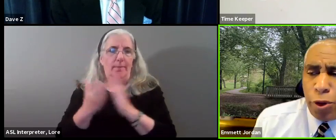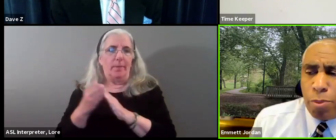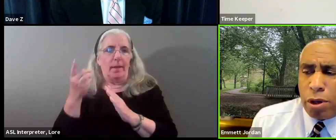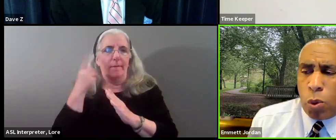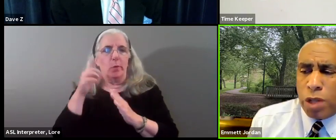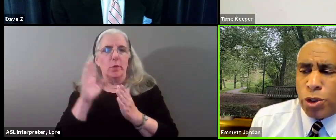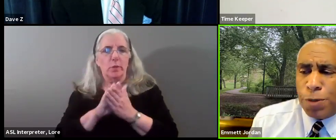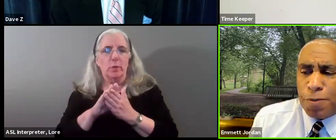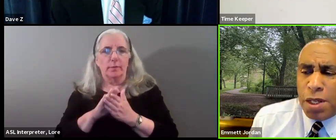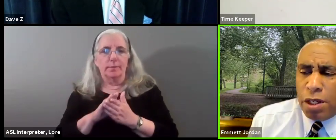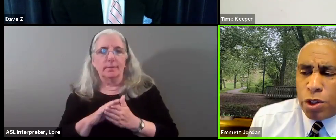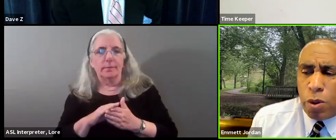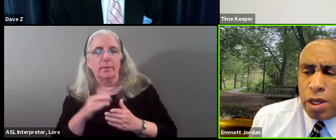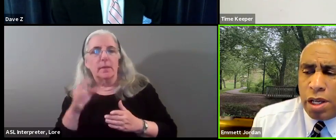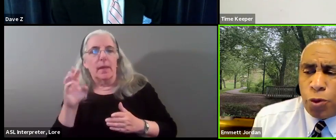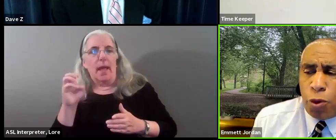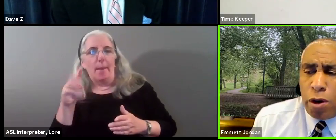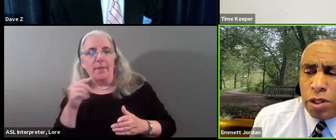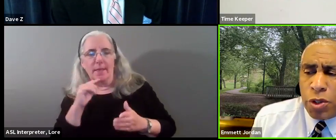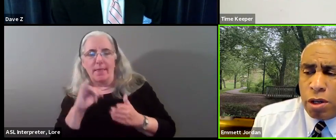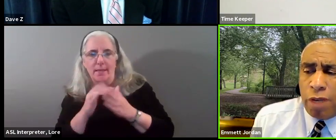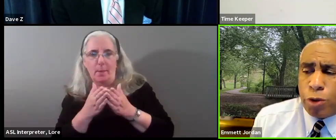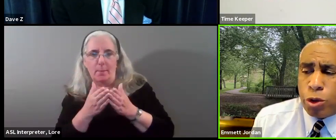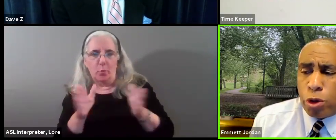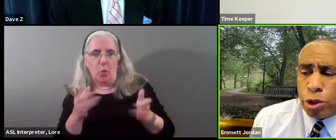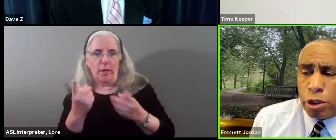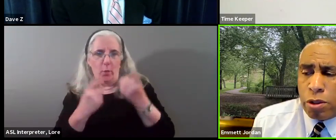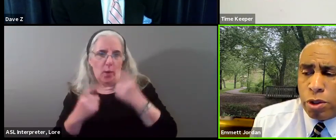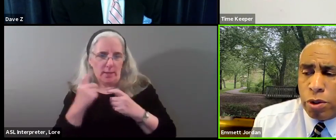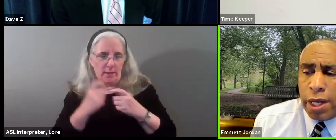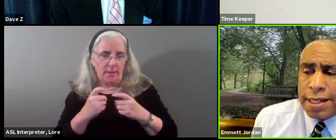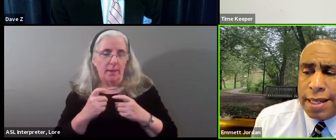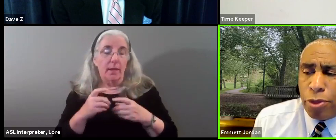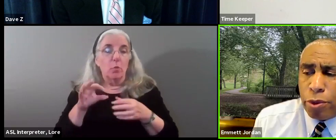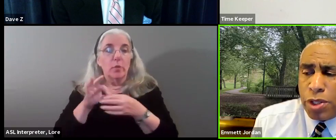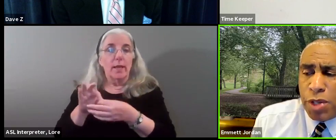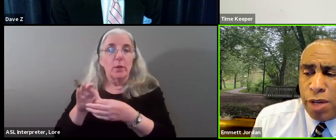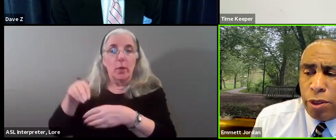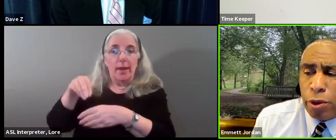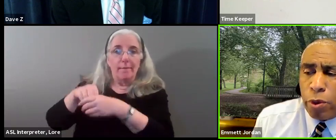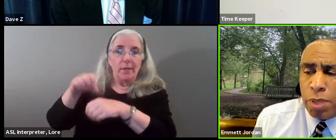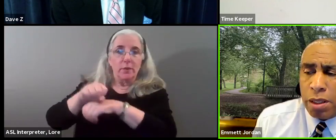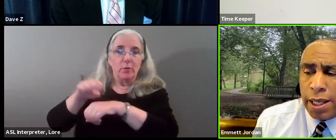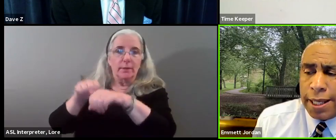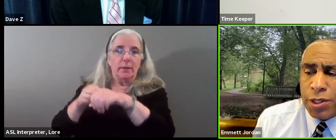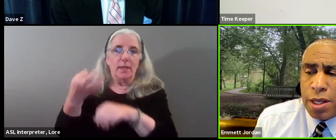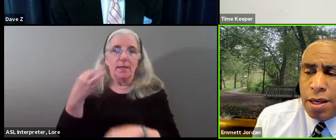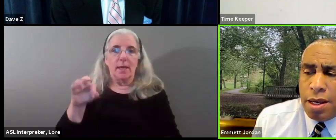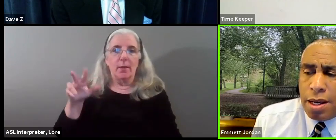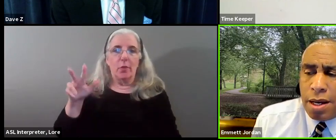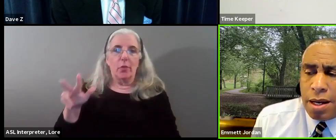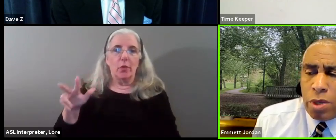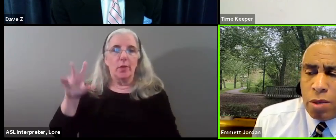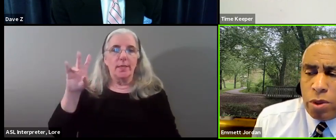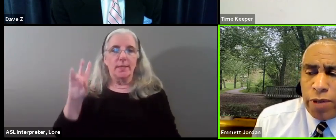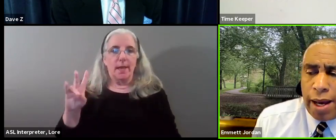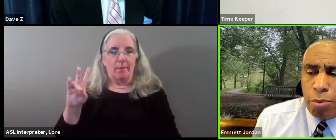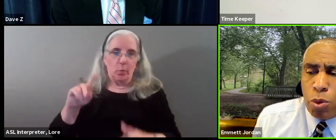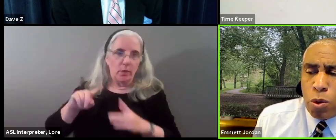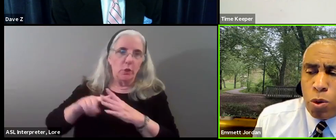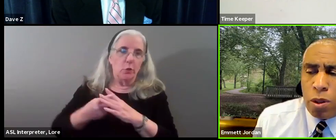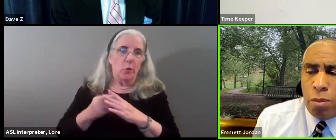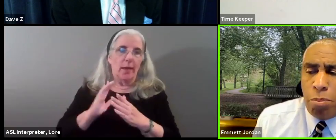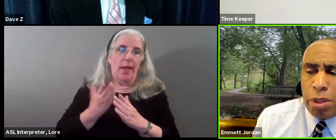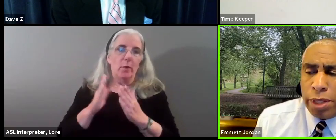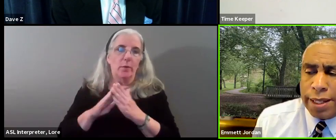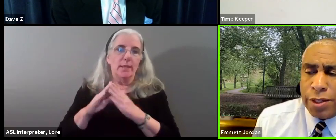That's a very broad question. So as far as the infrastructure goes, know, 1937, the Greenbelt legacy, we've got